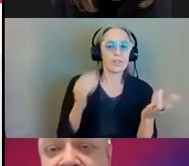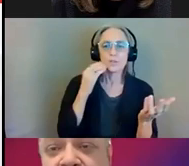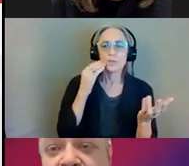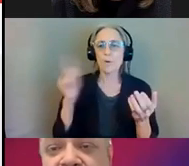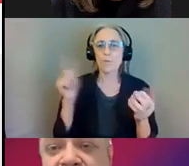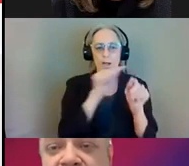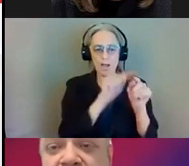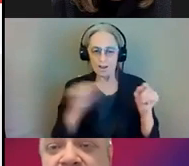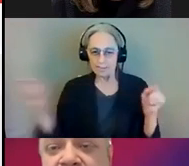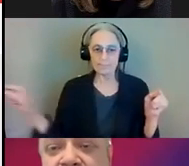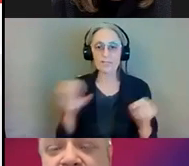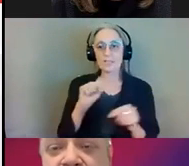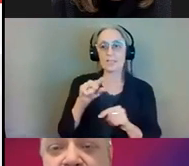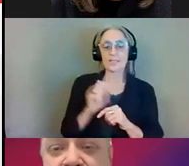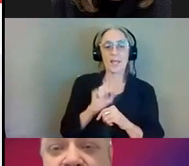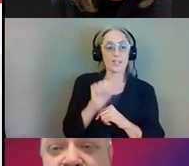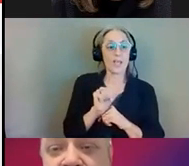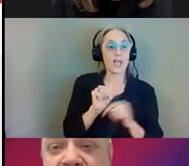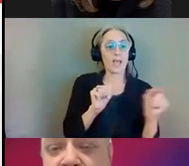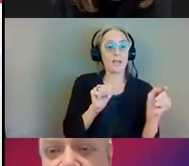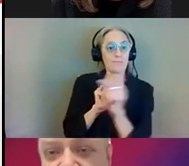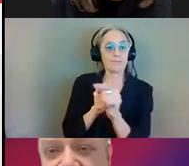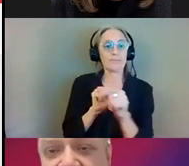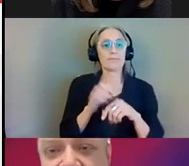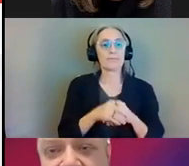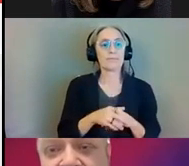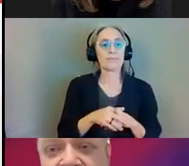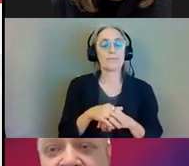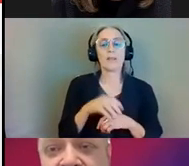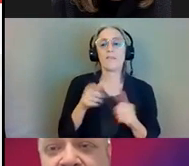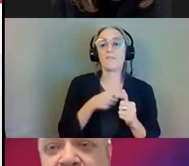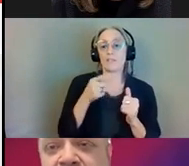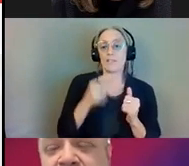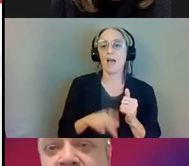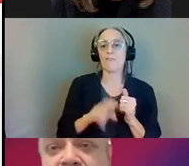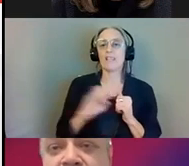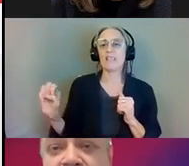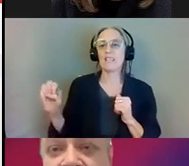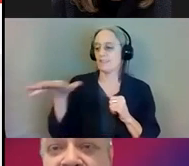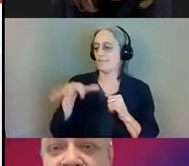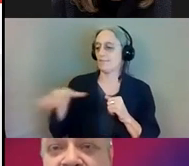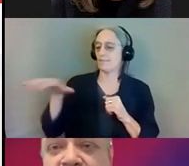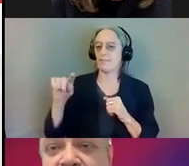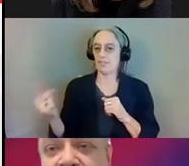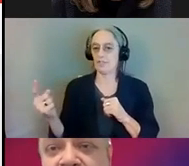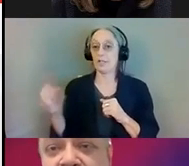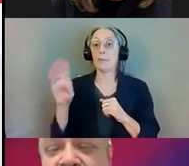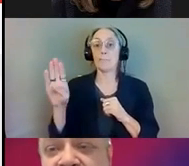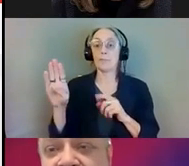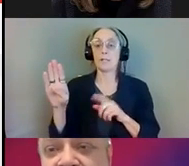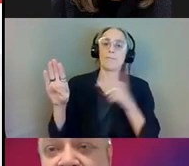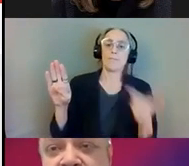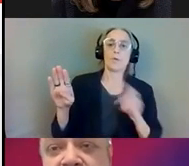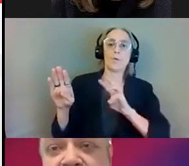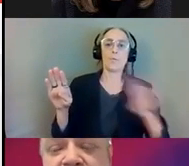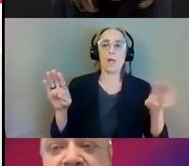This is showing stage a where the half will be constructing first as east half and then stage B will be the west